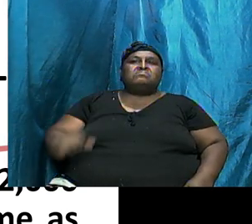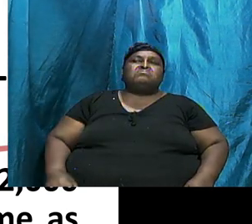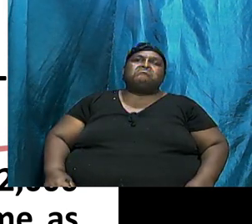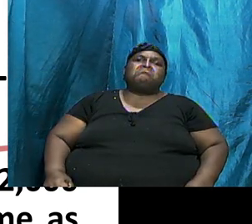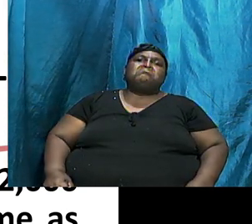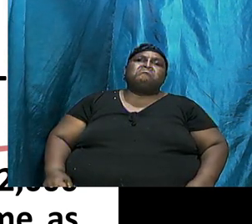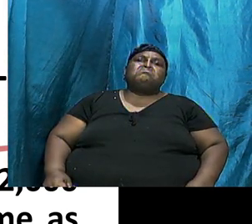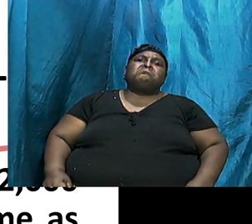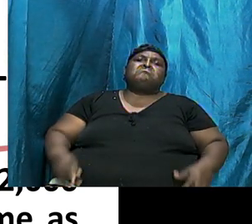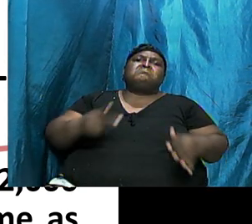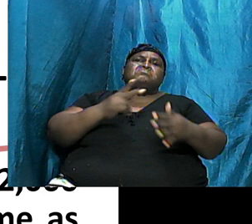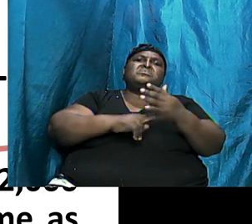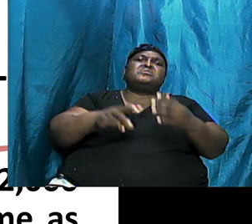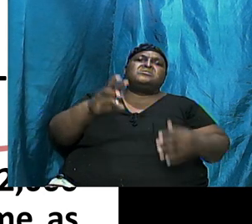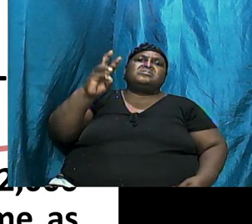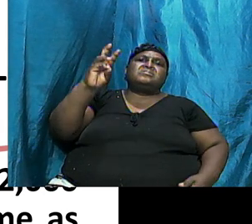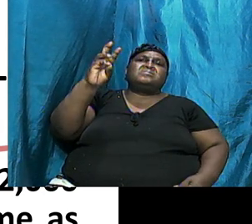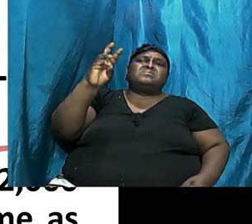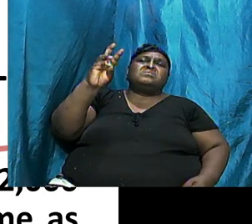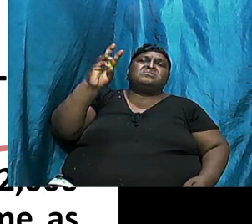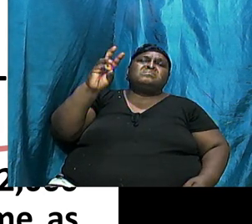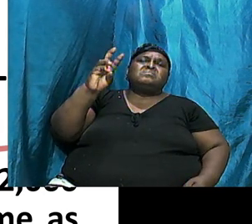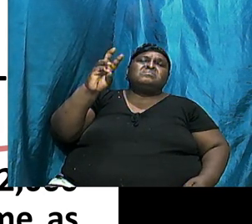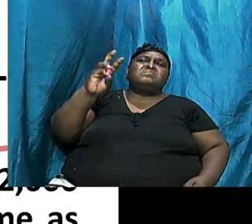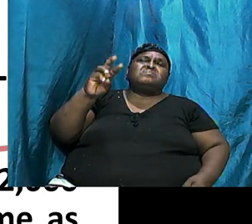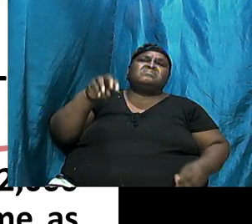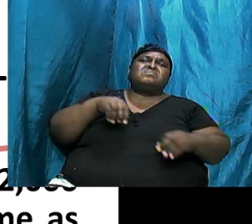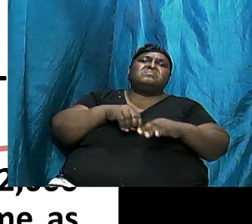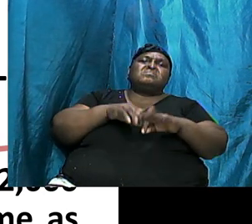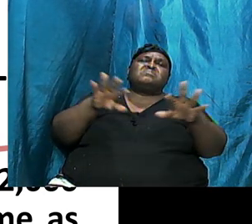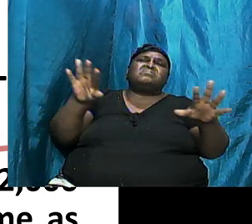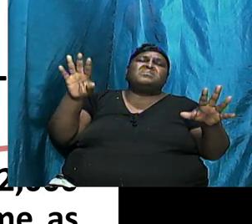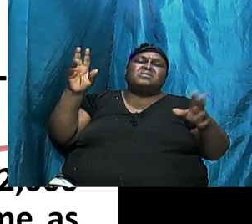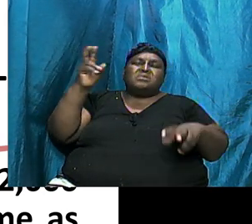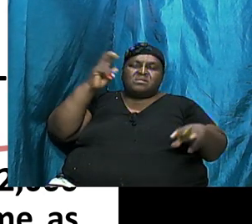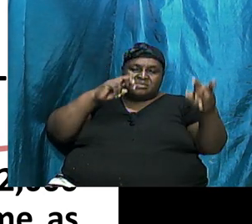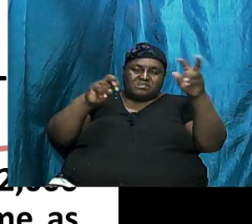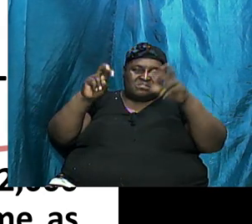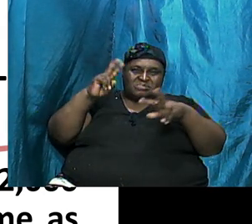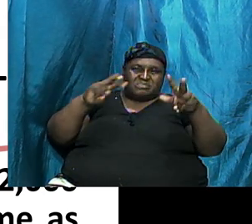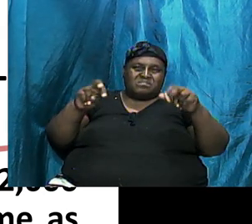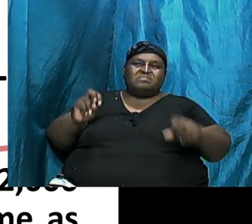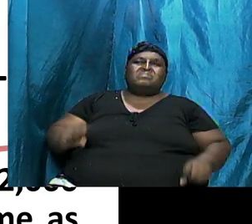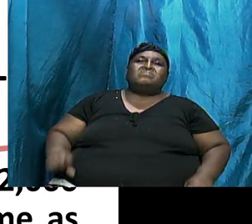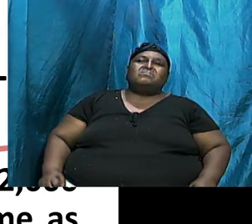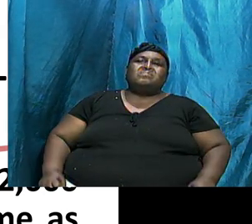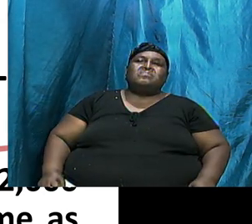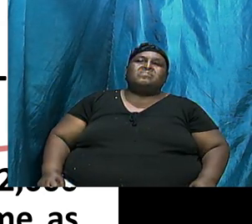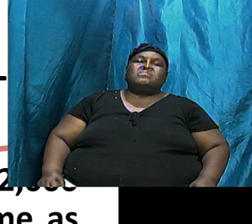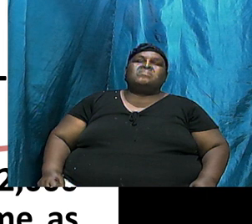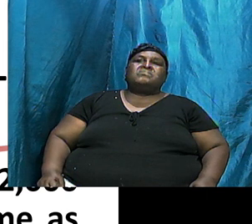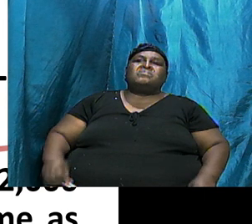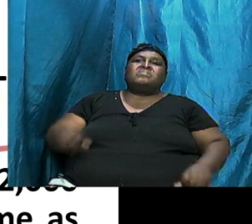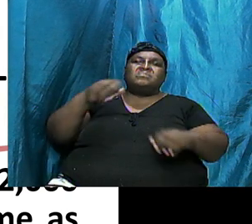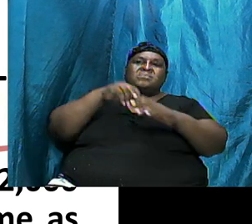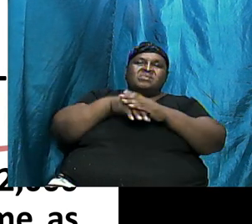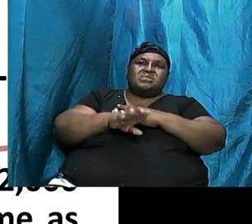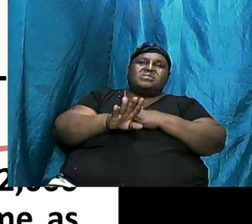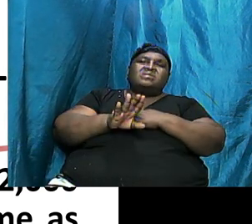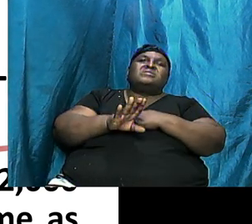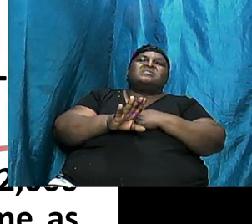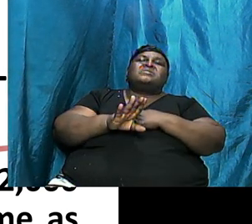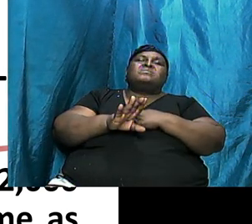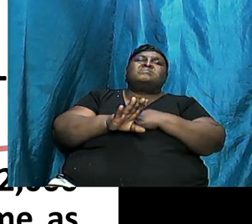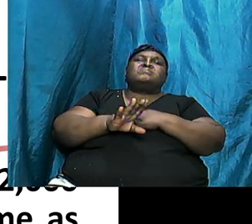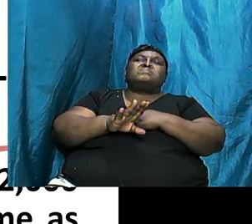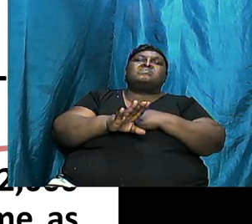Chapter Six So We Are Just Spreading Across And Just Giving A Survey Coming Across We Are Now Into The